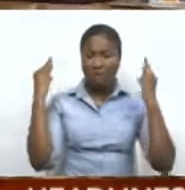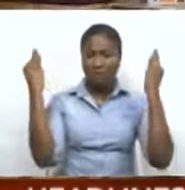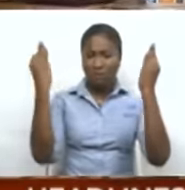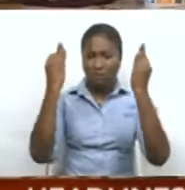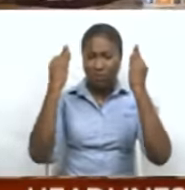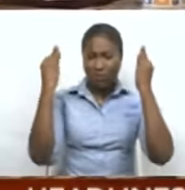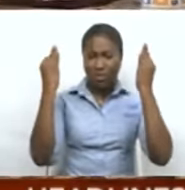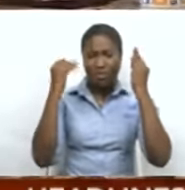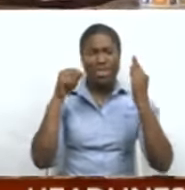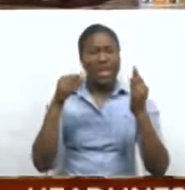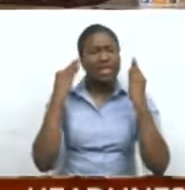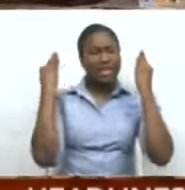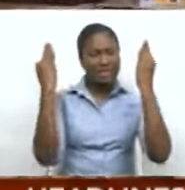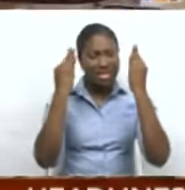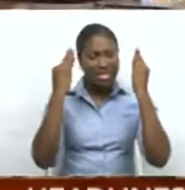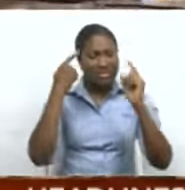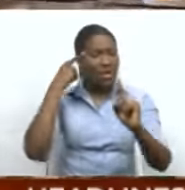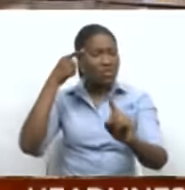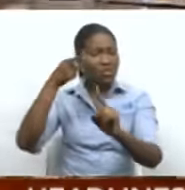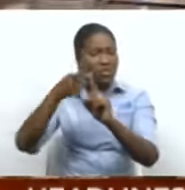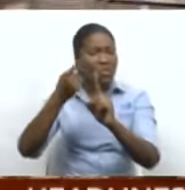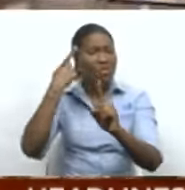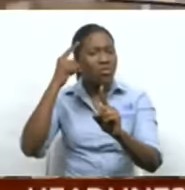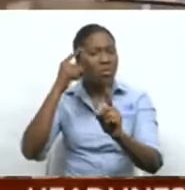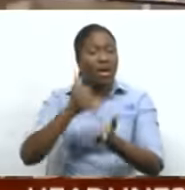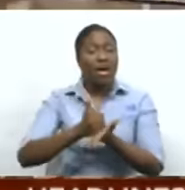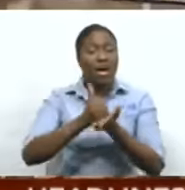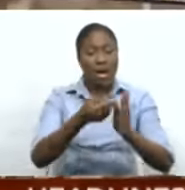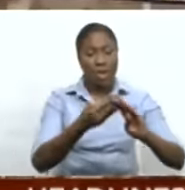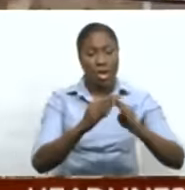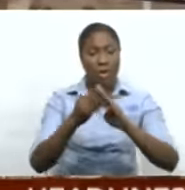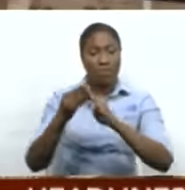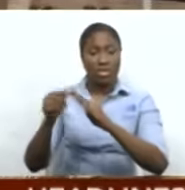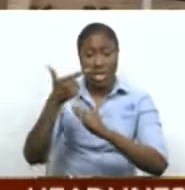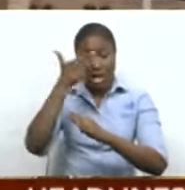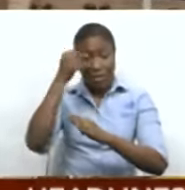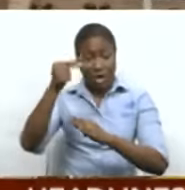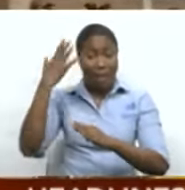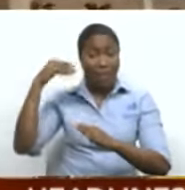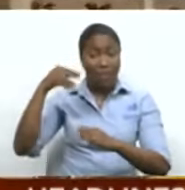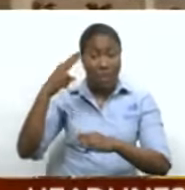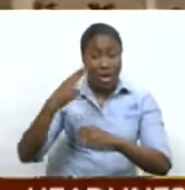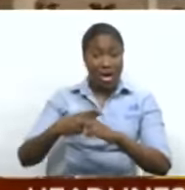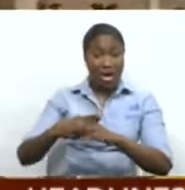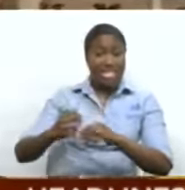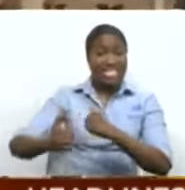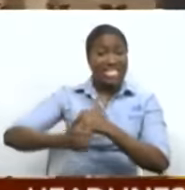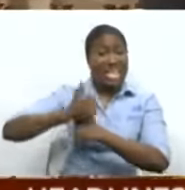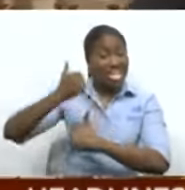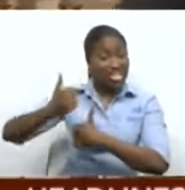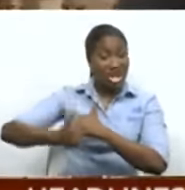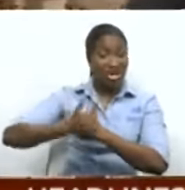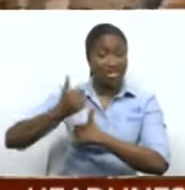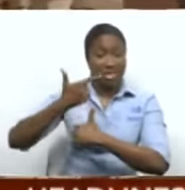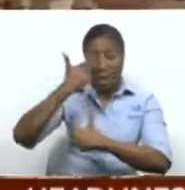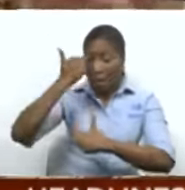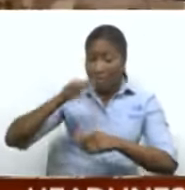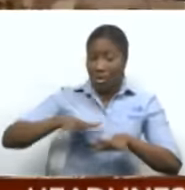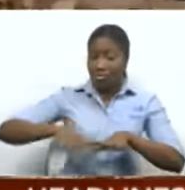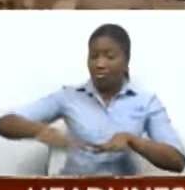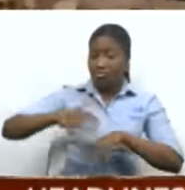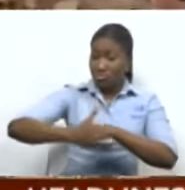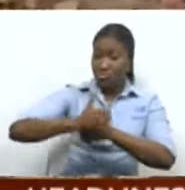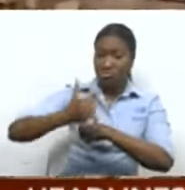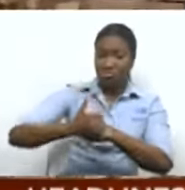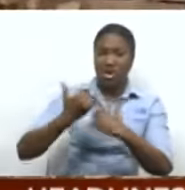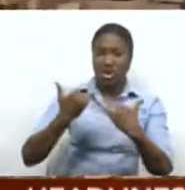This festival was aimed at helping a community that was once considered dangerous. So come with me as we immerse ourselves